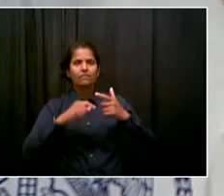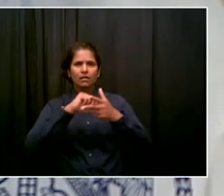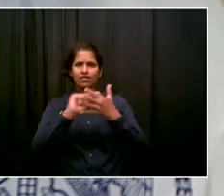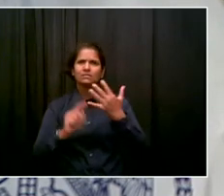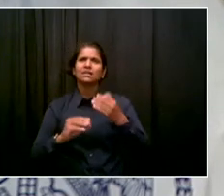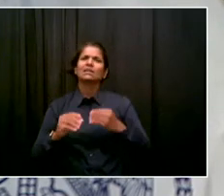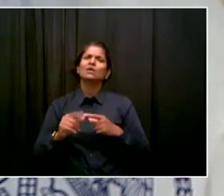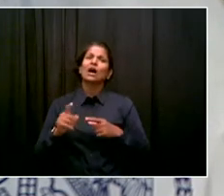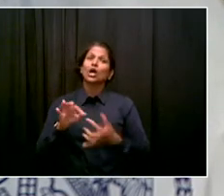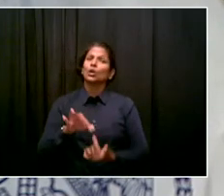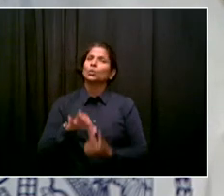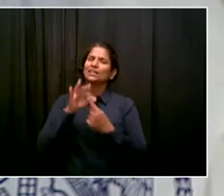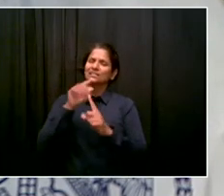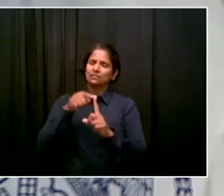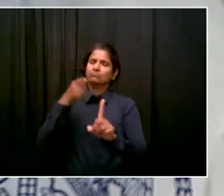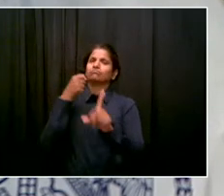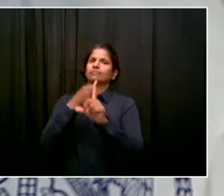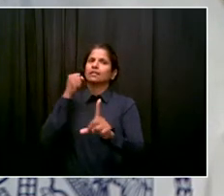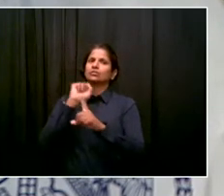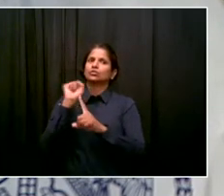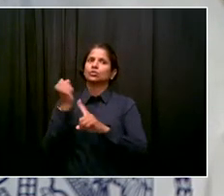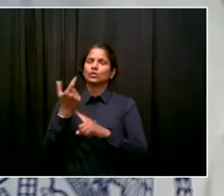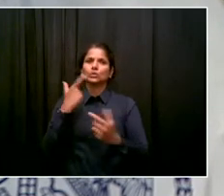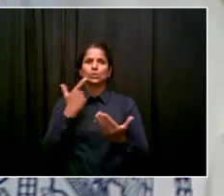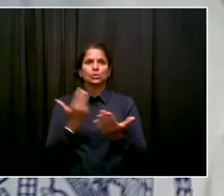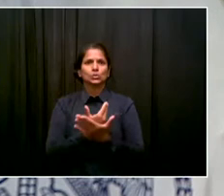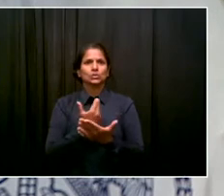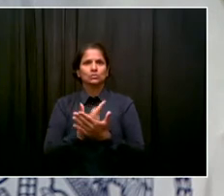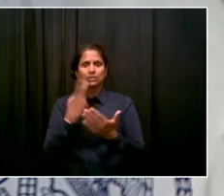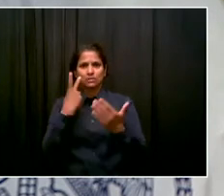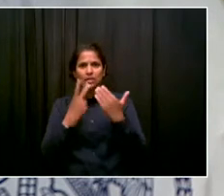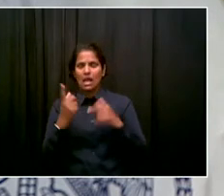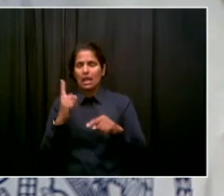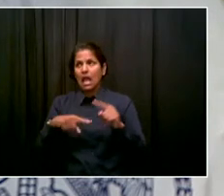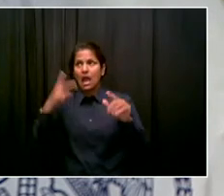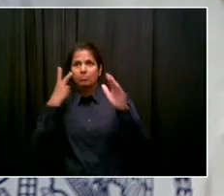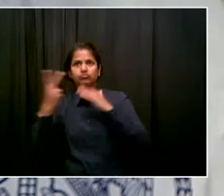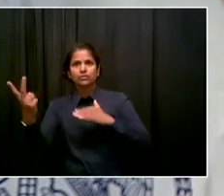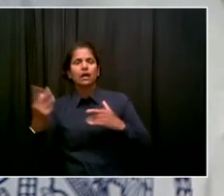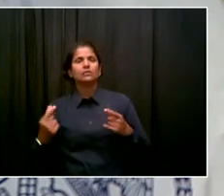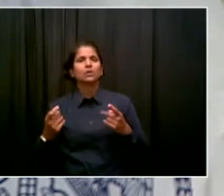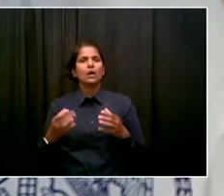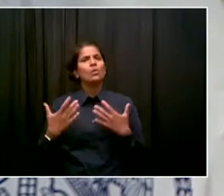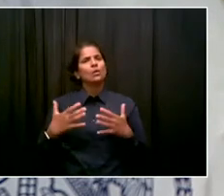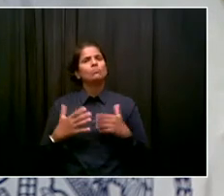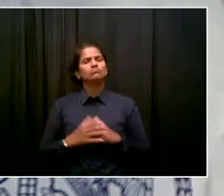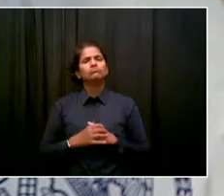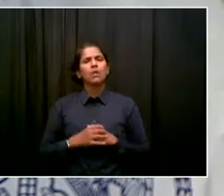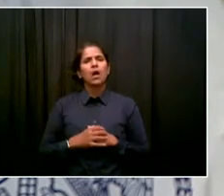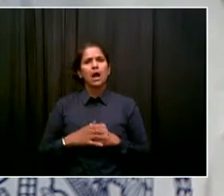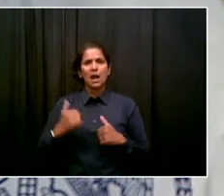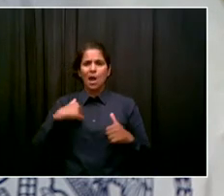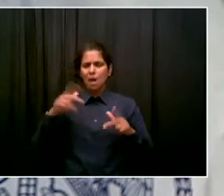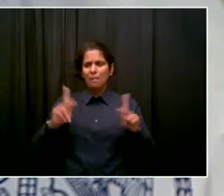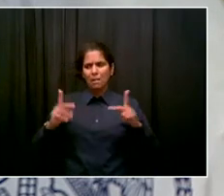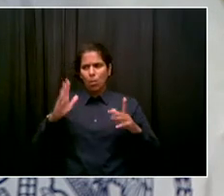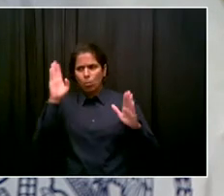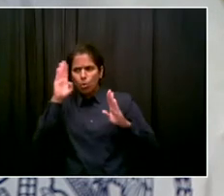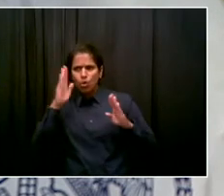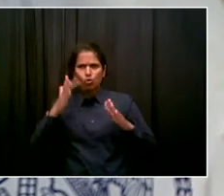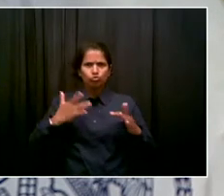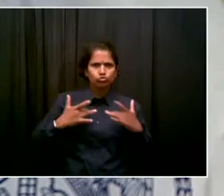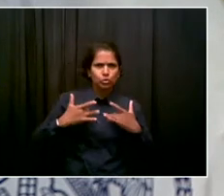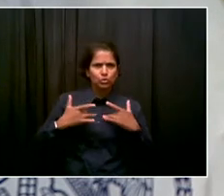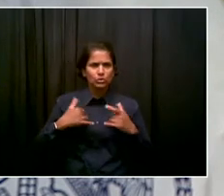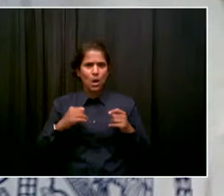unpredictable. But look, I appreciate that people are concerned about safety. Homeowners are concerned about their property.